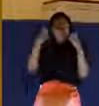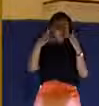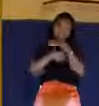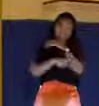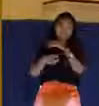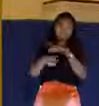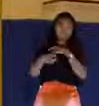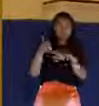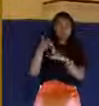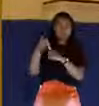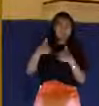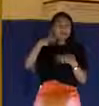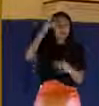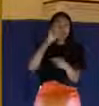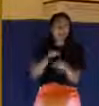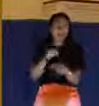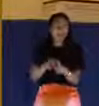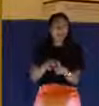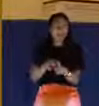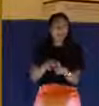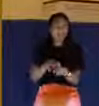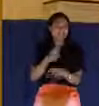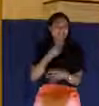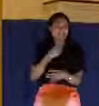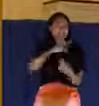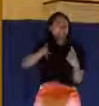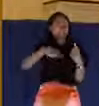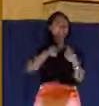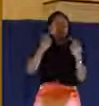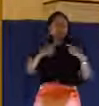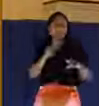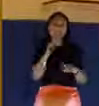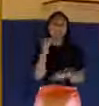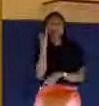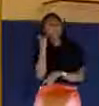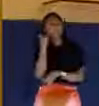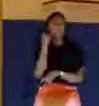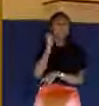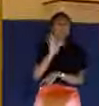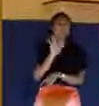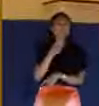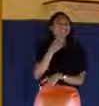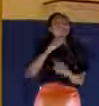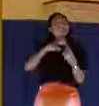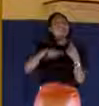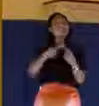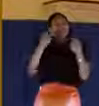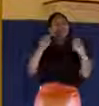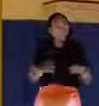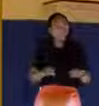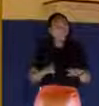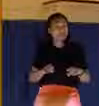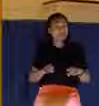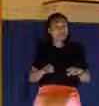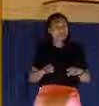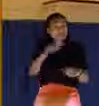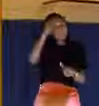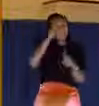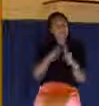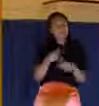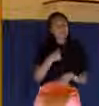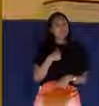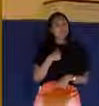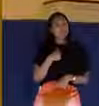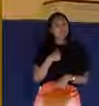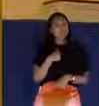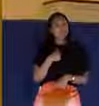when. He'd say, Lord, if you happen to get out of this and if you happen to come into your kingdom, remember me. He said,